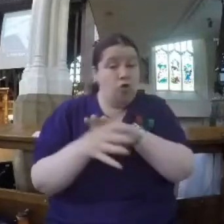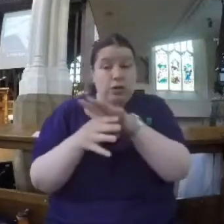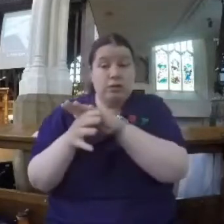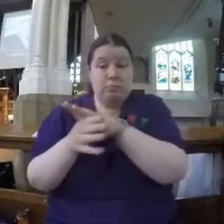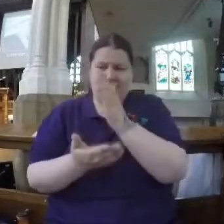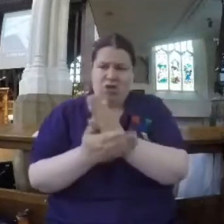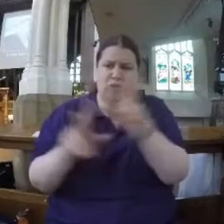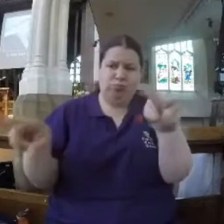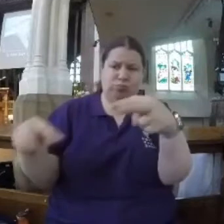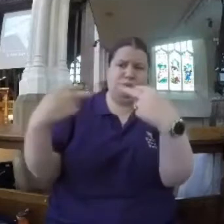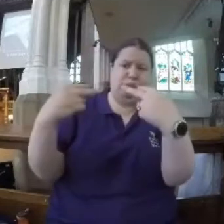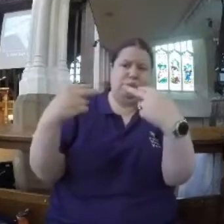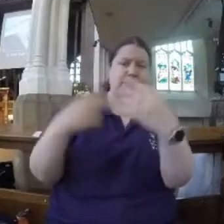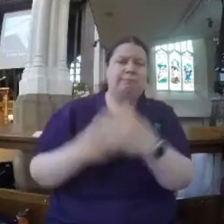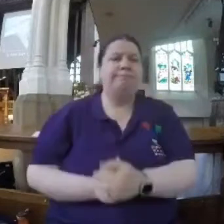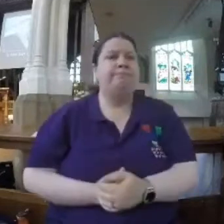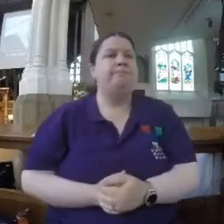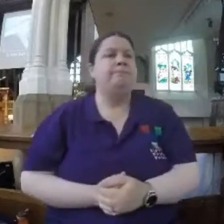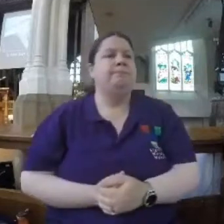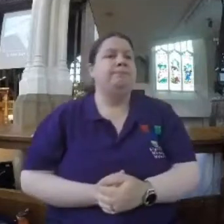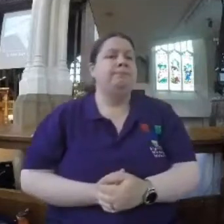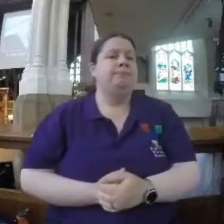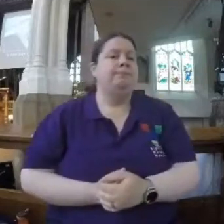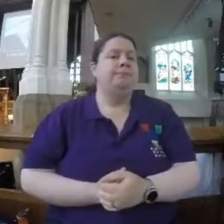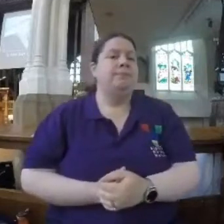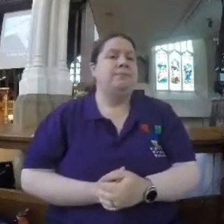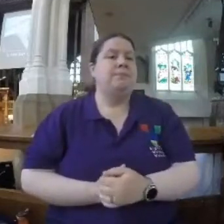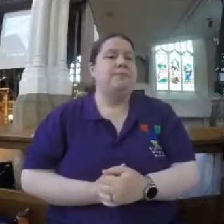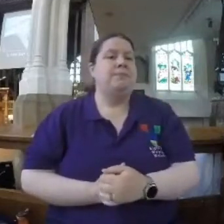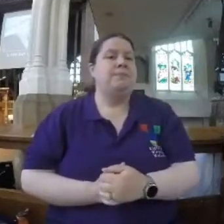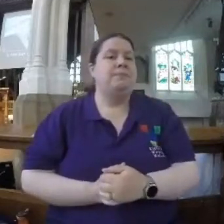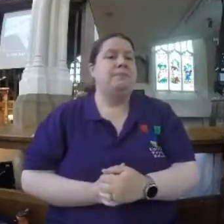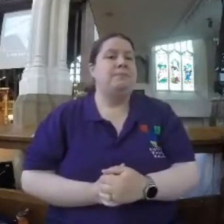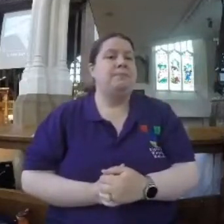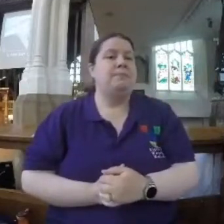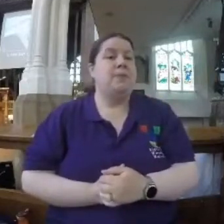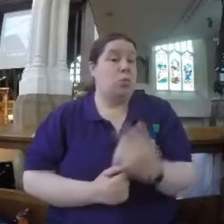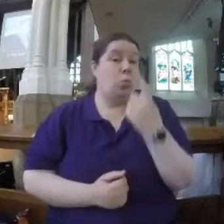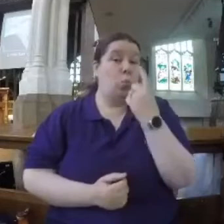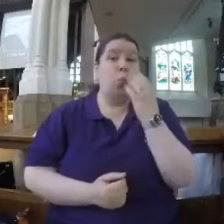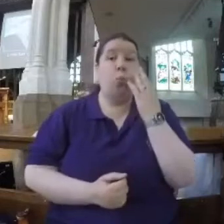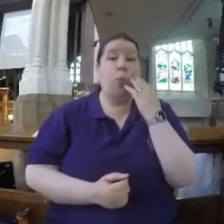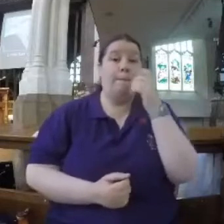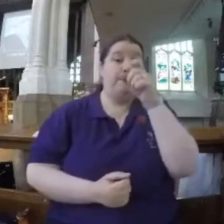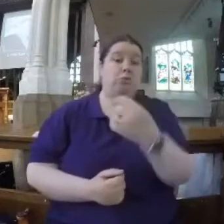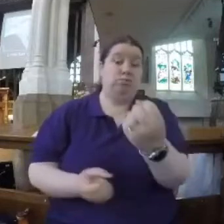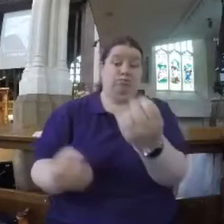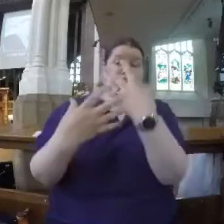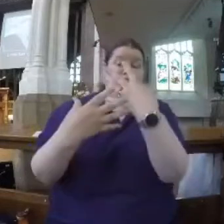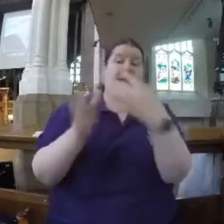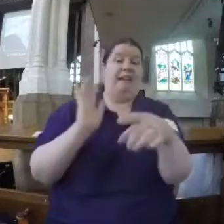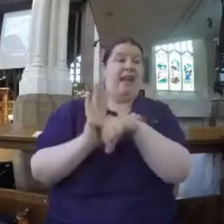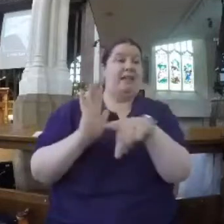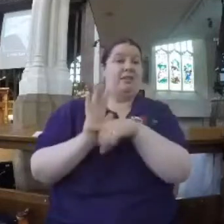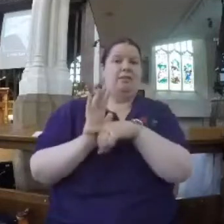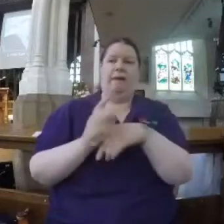way other people perceive us. You know, if the first thing that happens to me when someone says something negative is I want to, I've got an